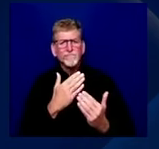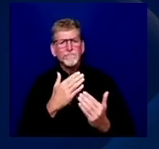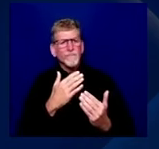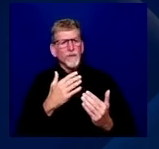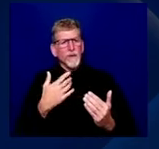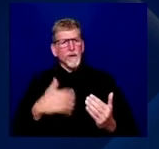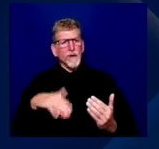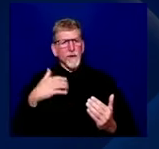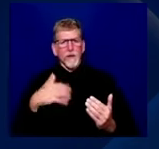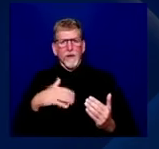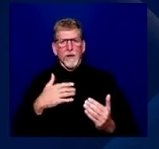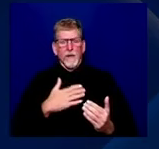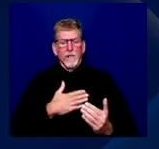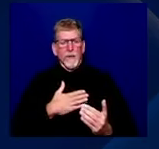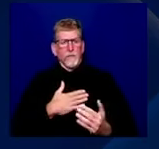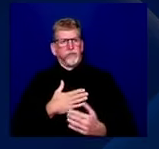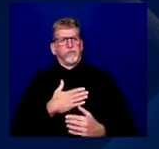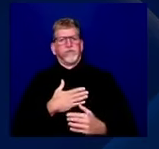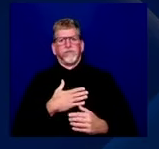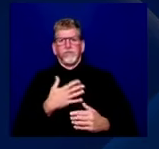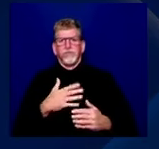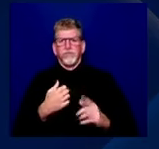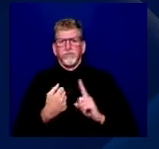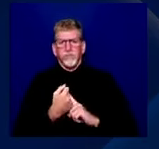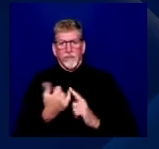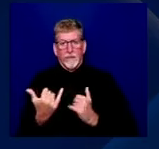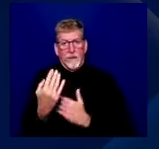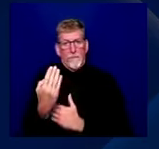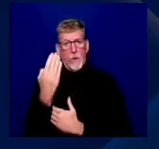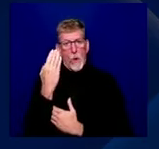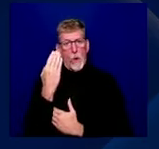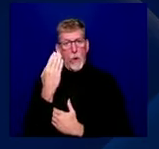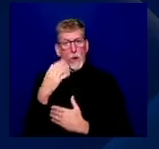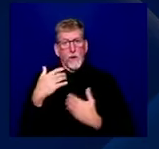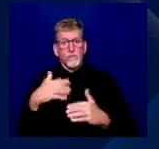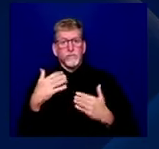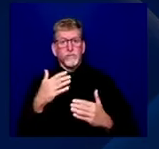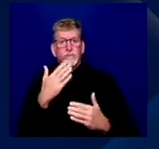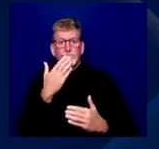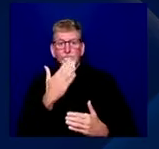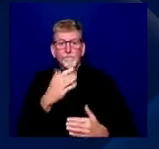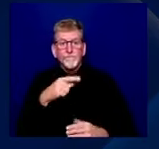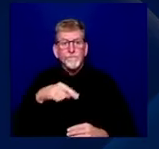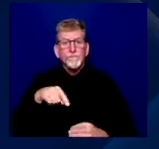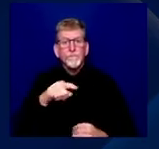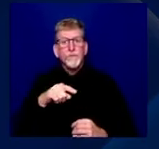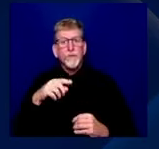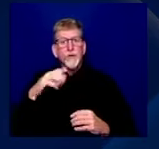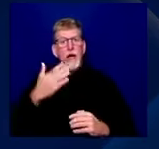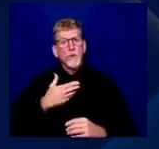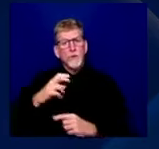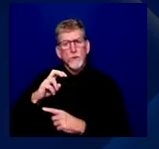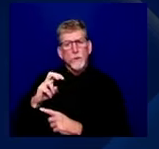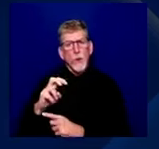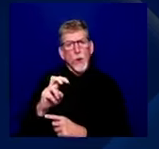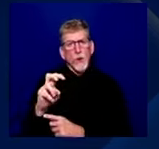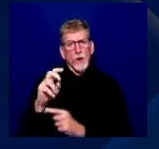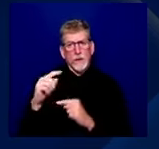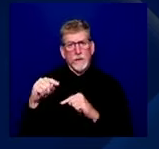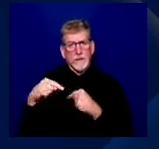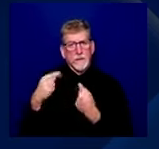morning, just thinking about this journey that I've been in on this advocacy road for almost five years. And far before